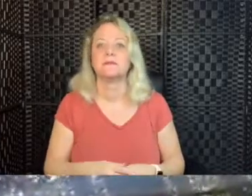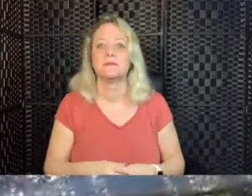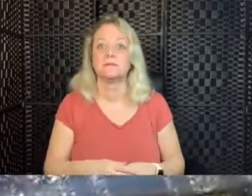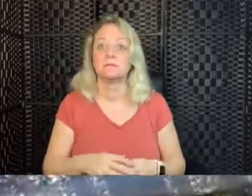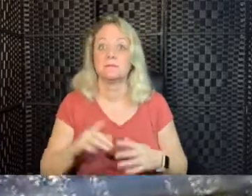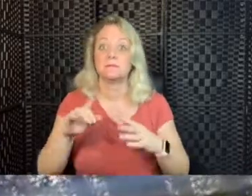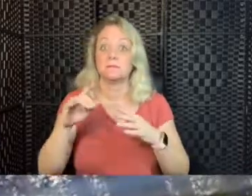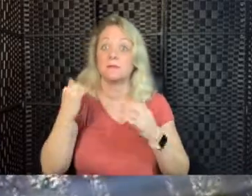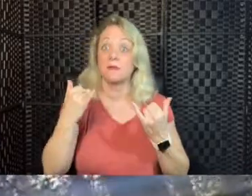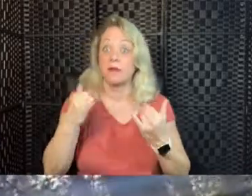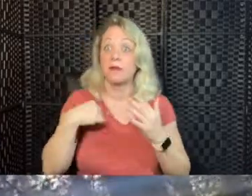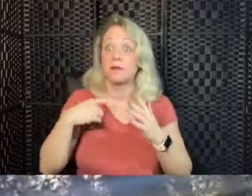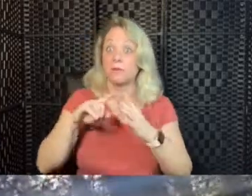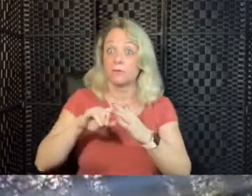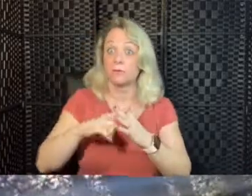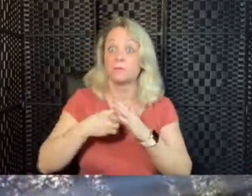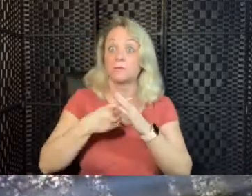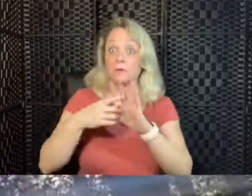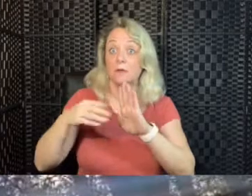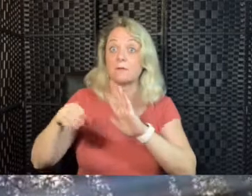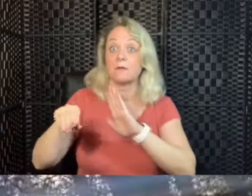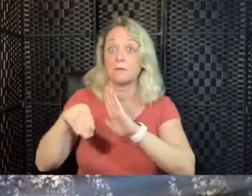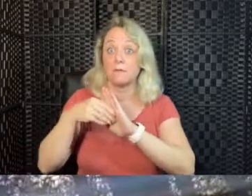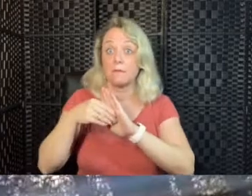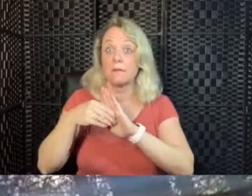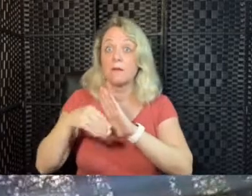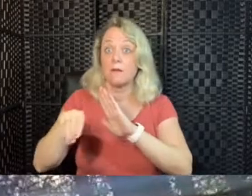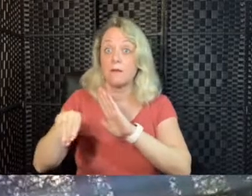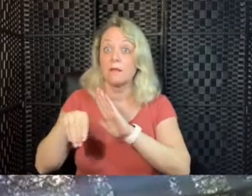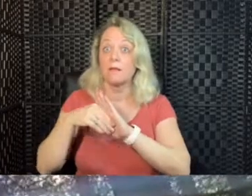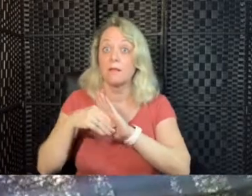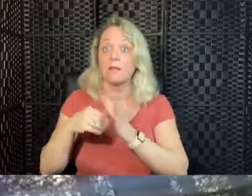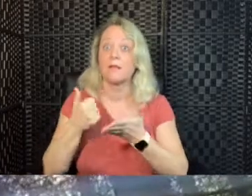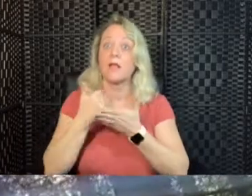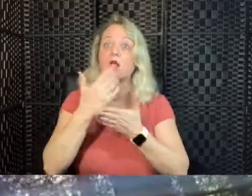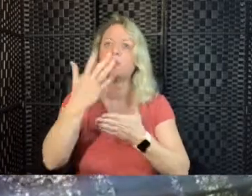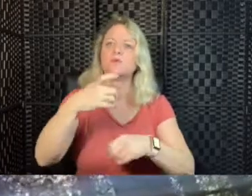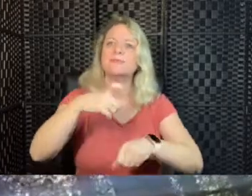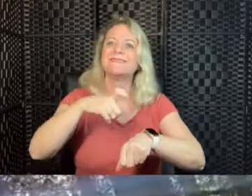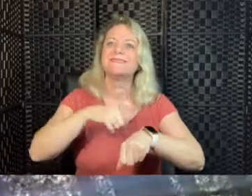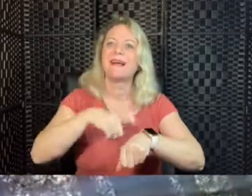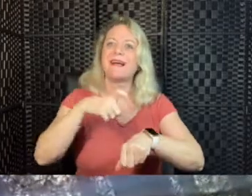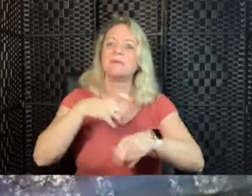We'll begin with the chimes audio to begin to sync up our breath.